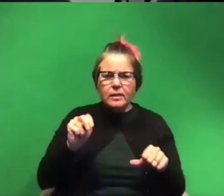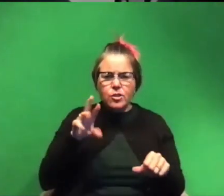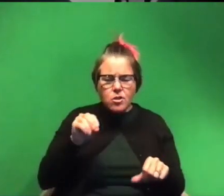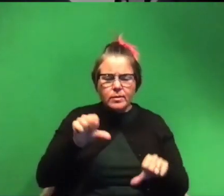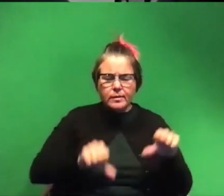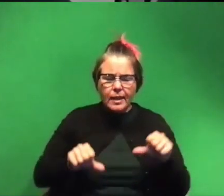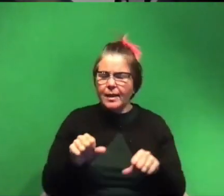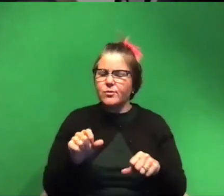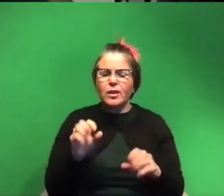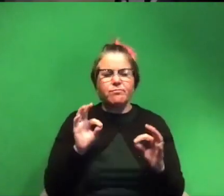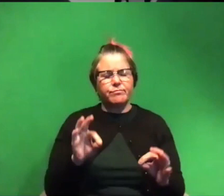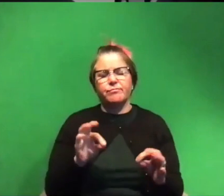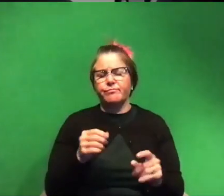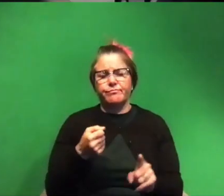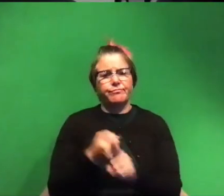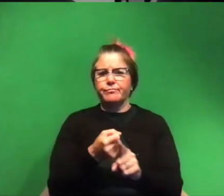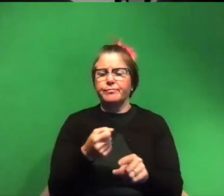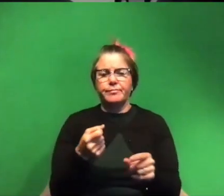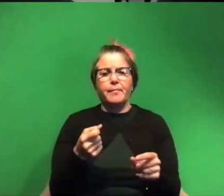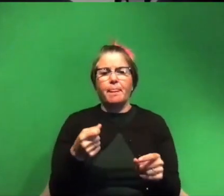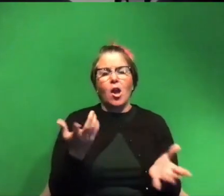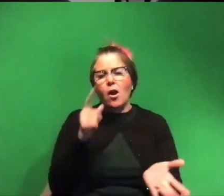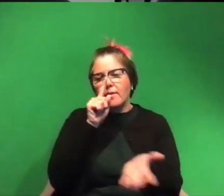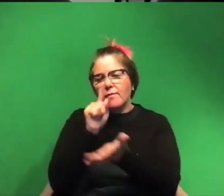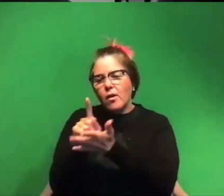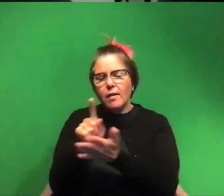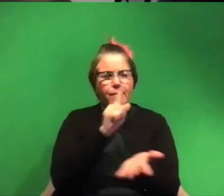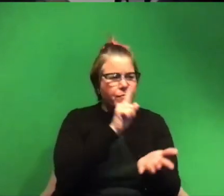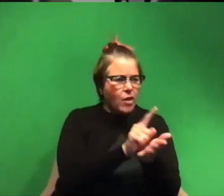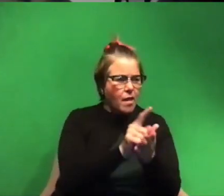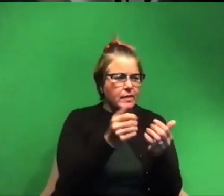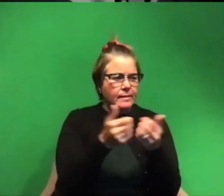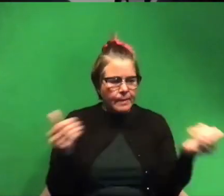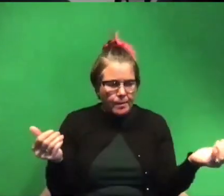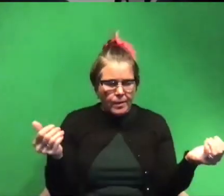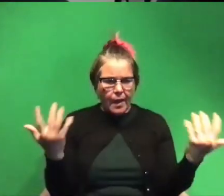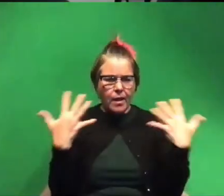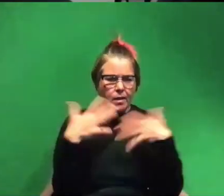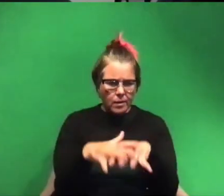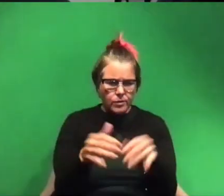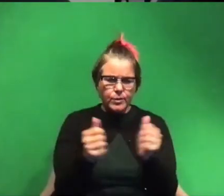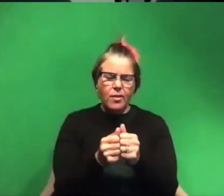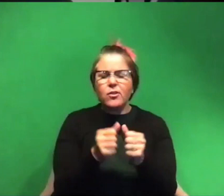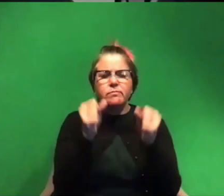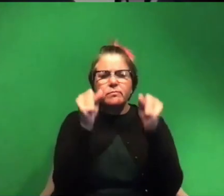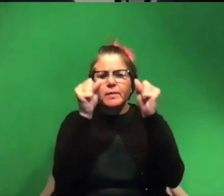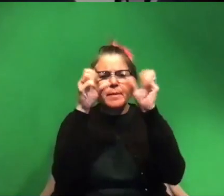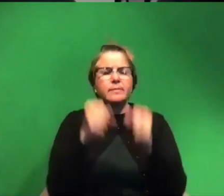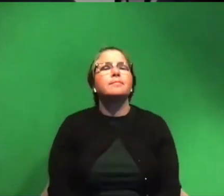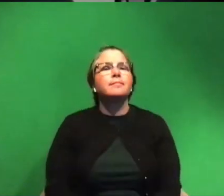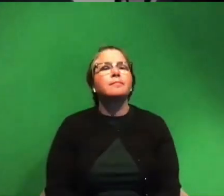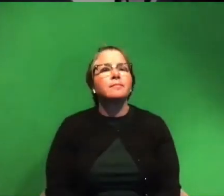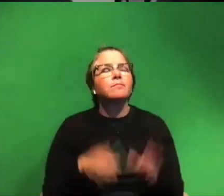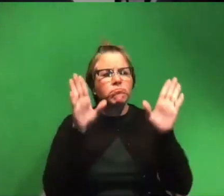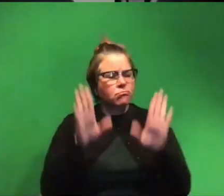timing where i was falling i'd fall in love with both of them separately and they came together in such an amazing way that's amazing that's really